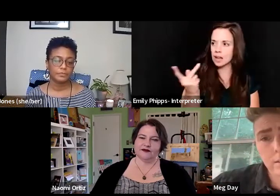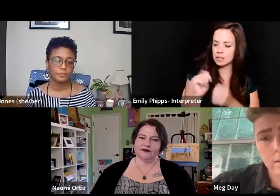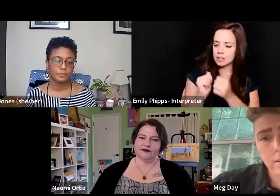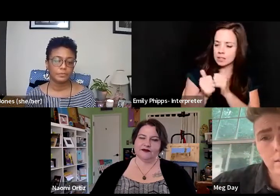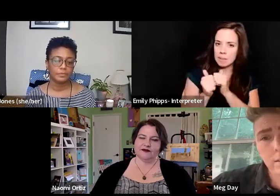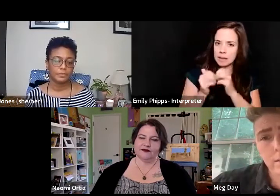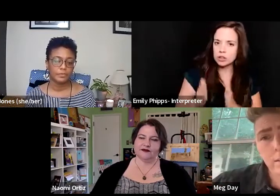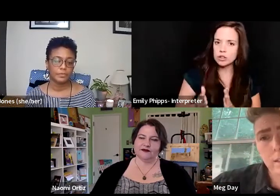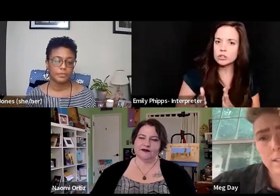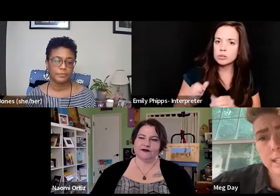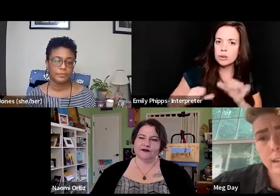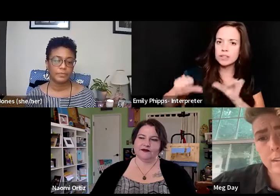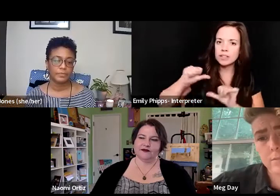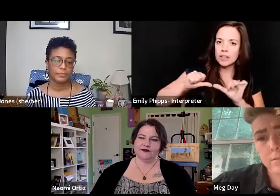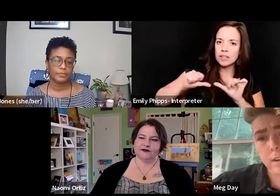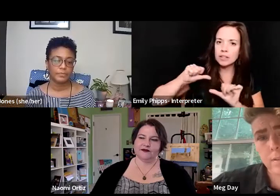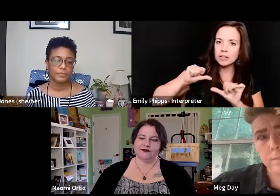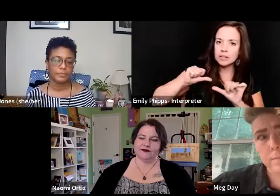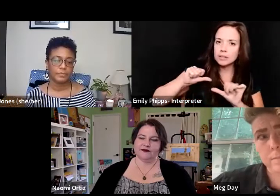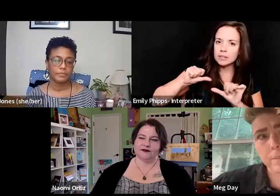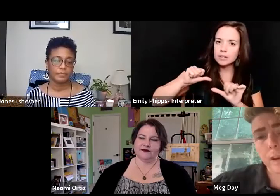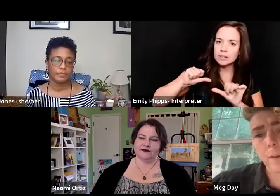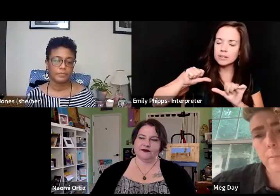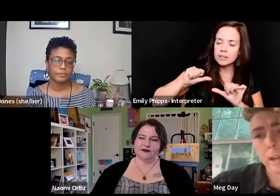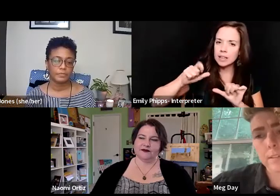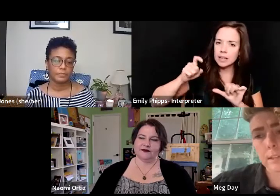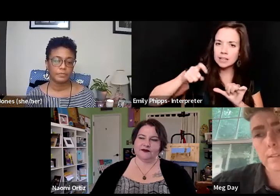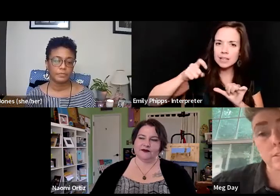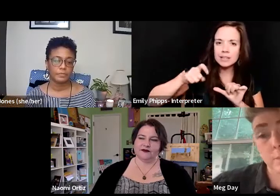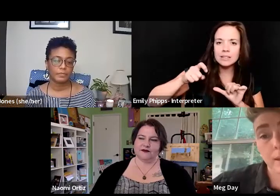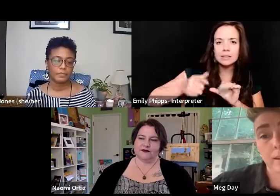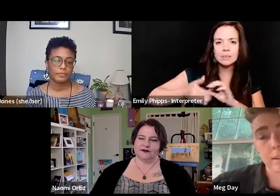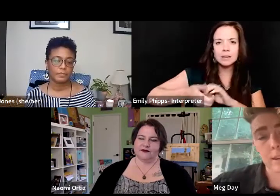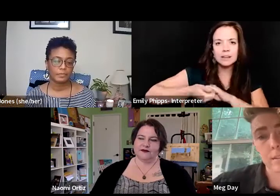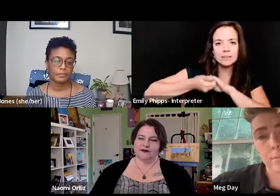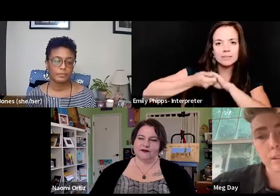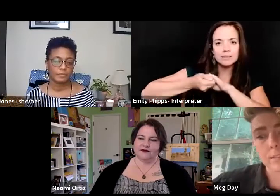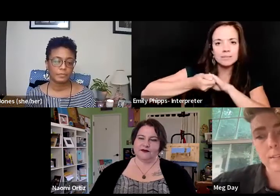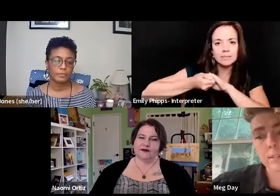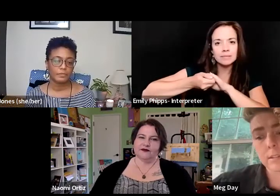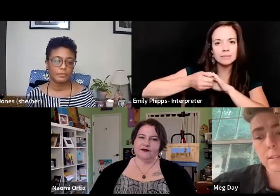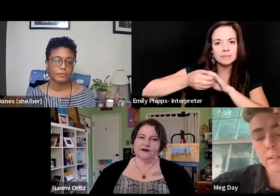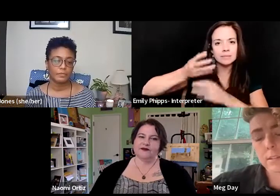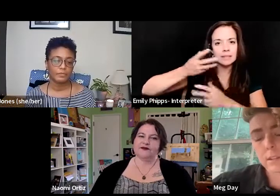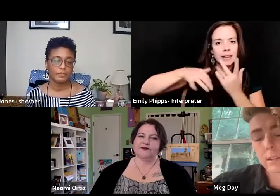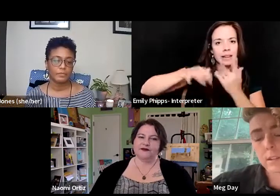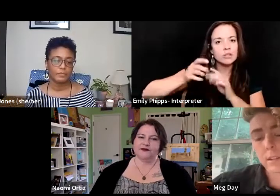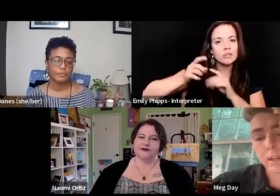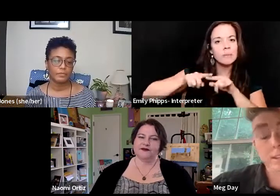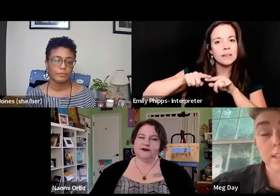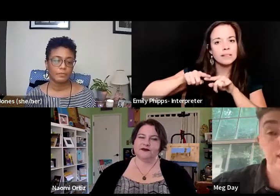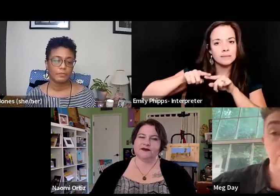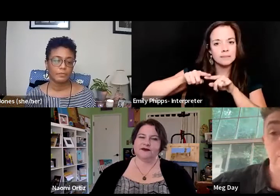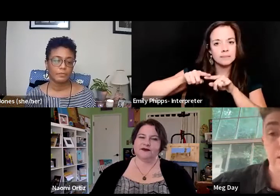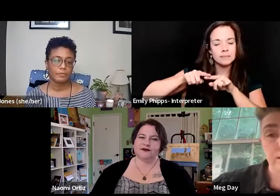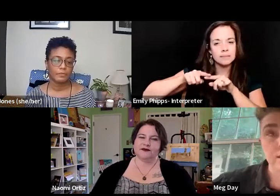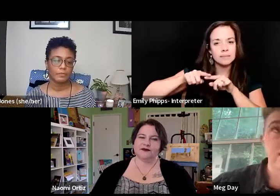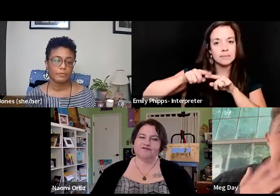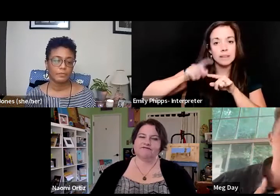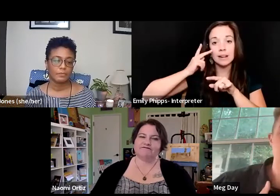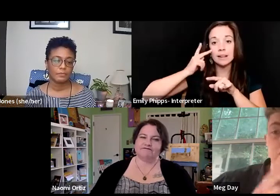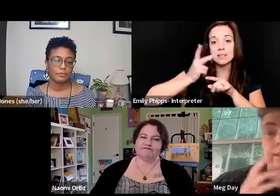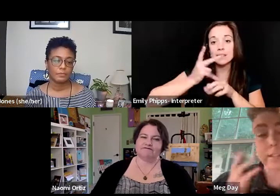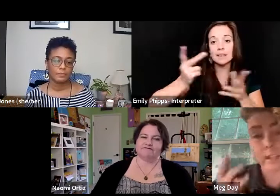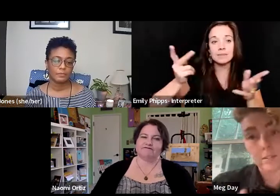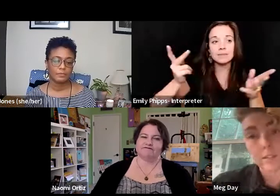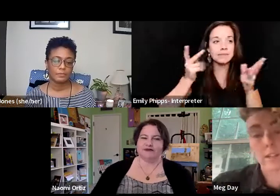instead of, um, comrades, interdependent comrades. Uh, and I see it everywhere. I see